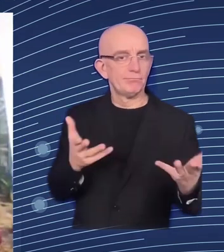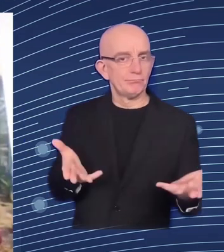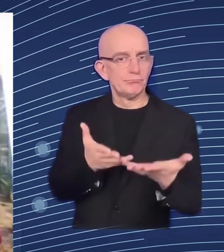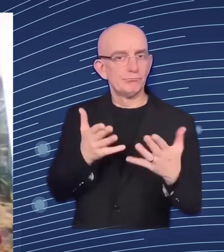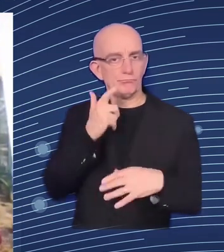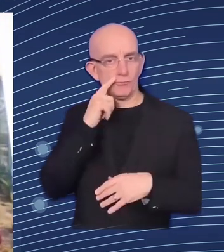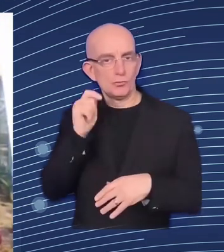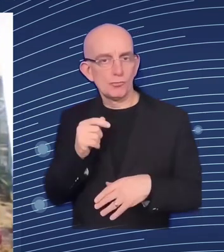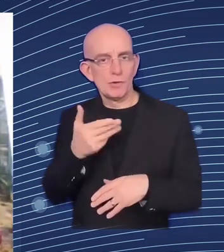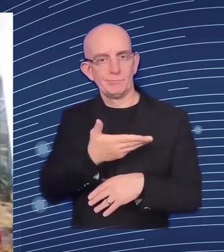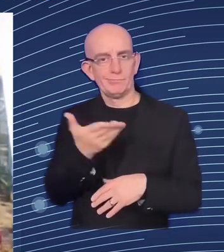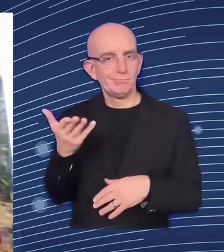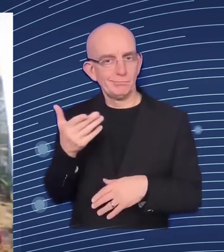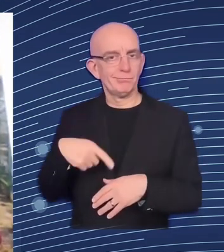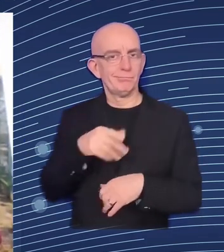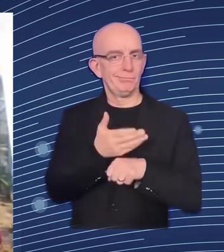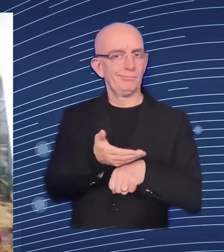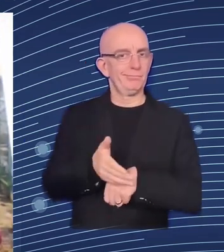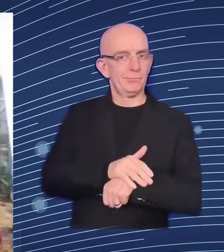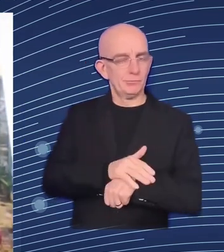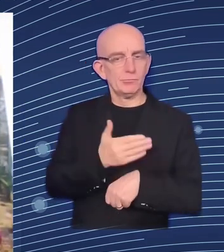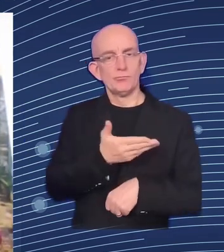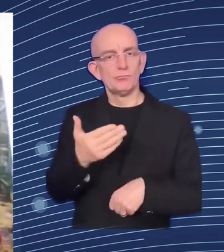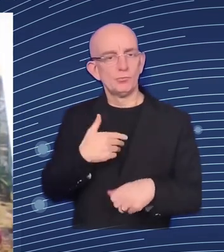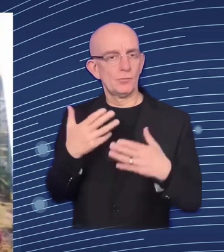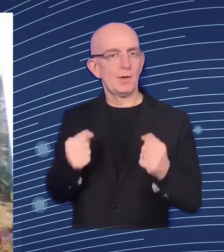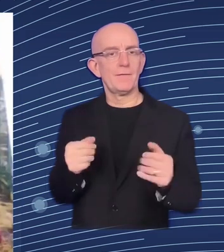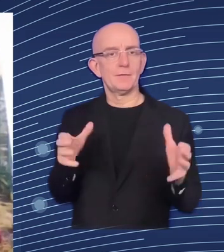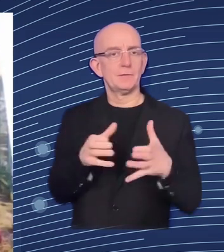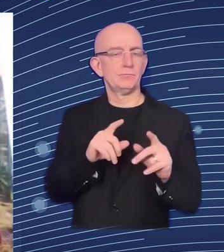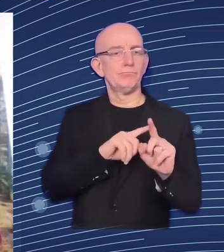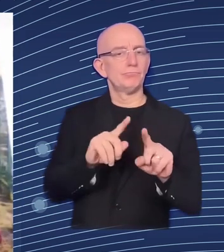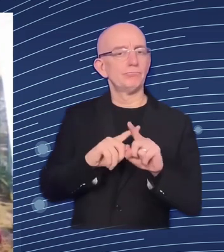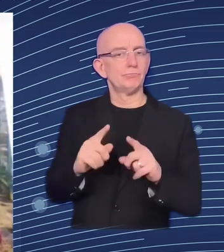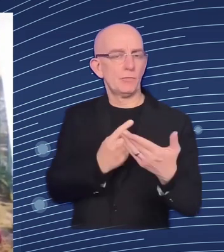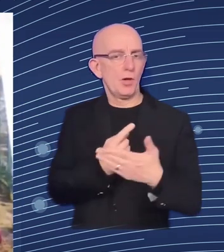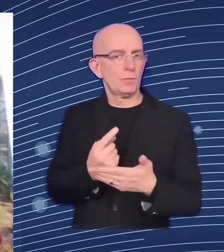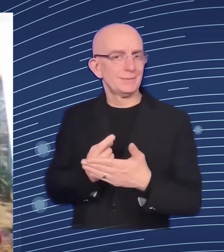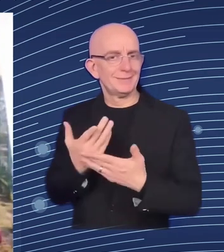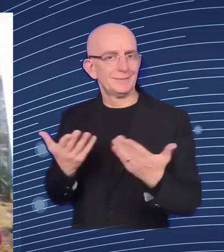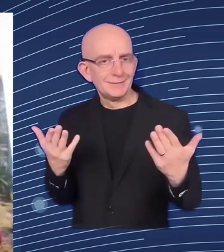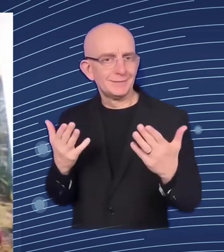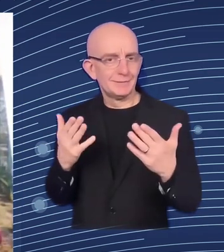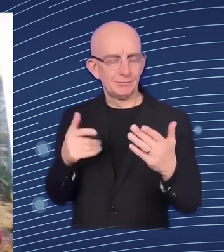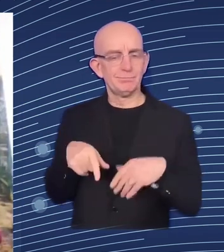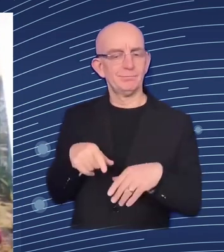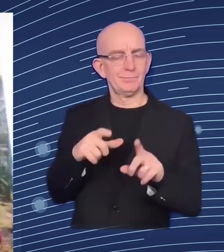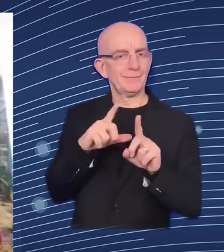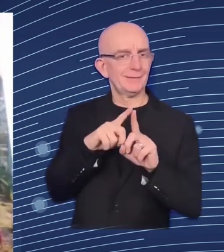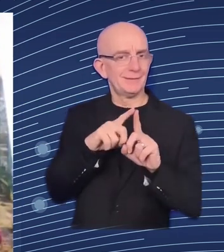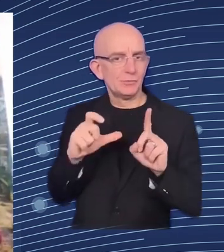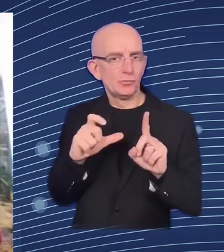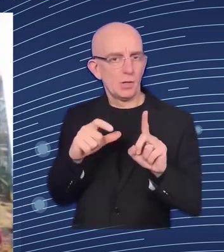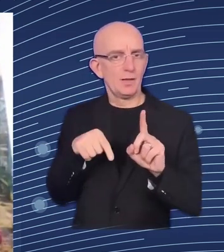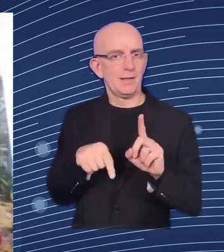development of entrepreneurial skills and together with the ministry of digital transformation we are developing the da business